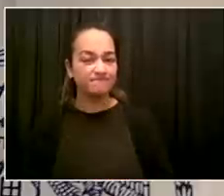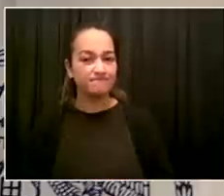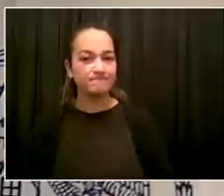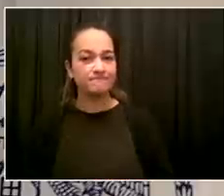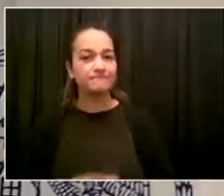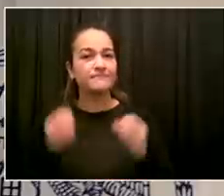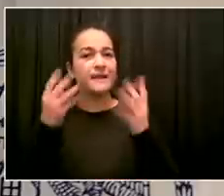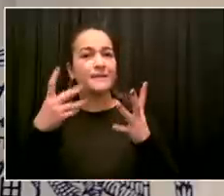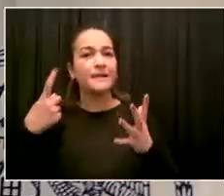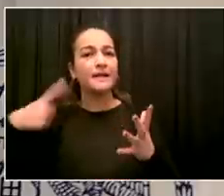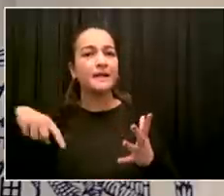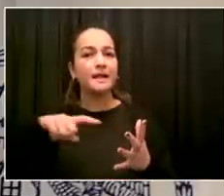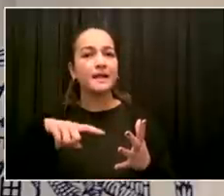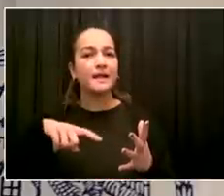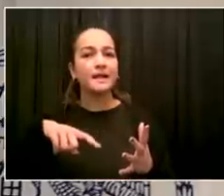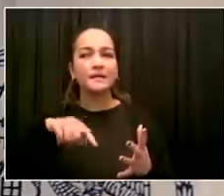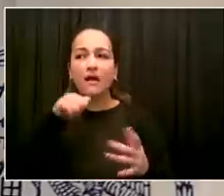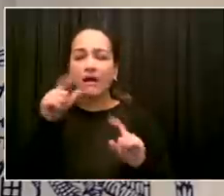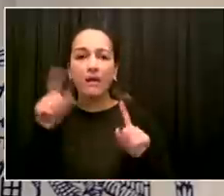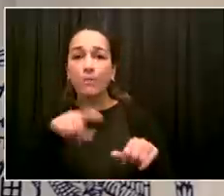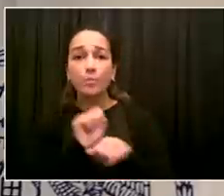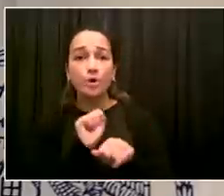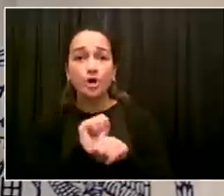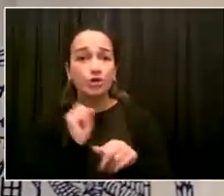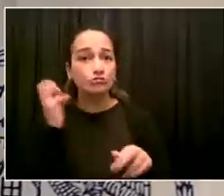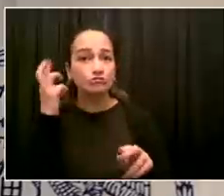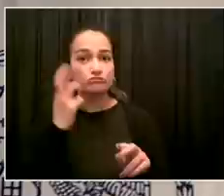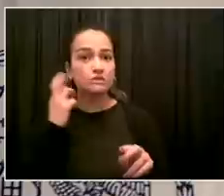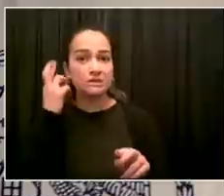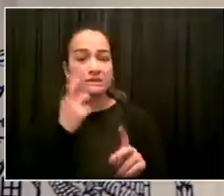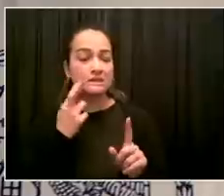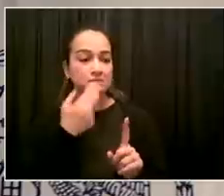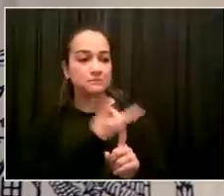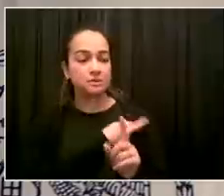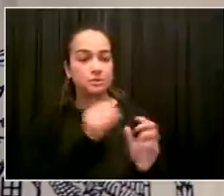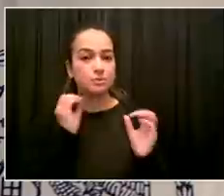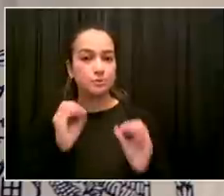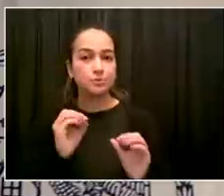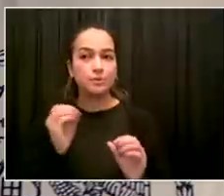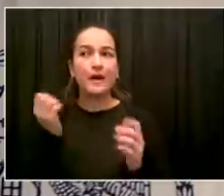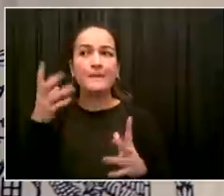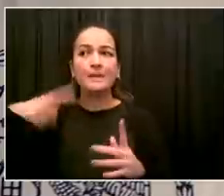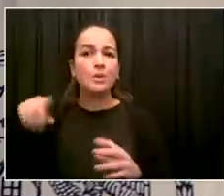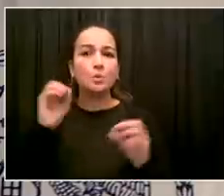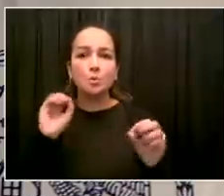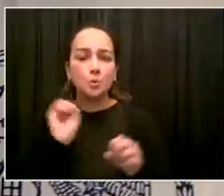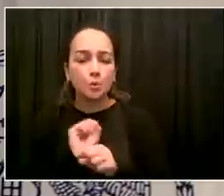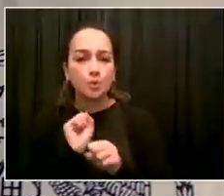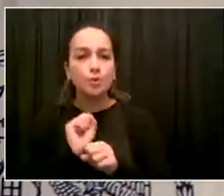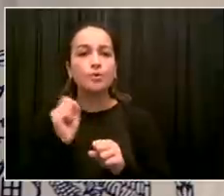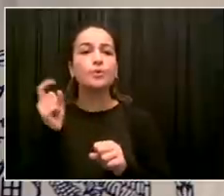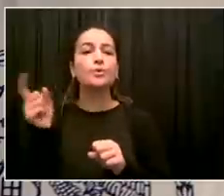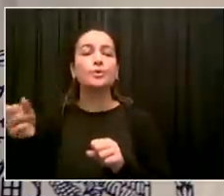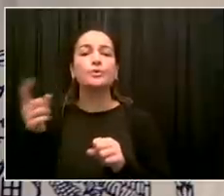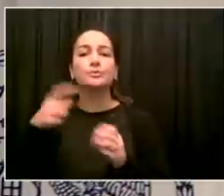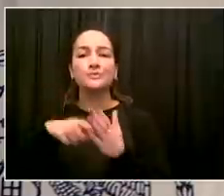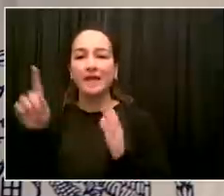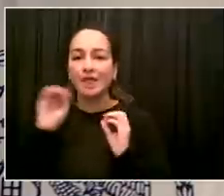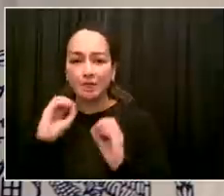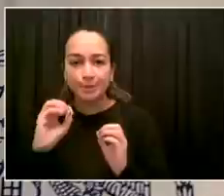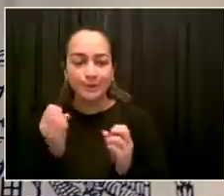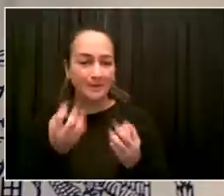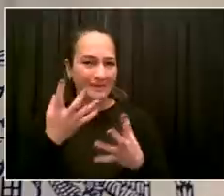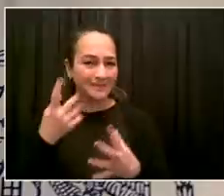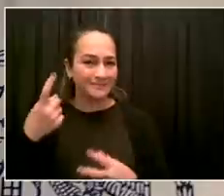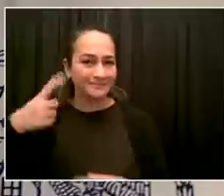starting with today. Is that correct? And what is the number? Good question. Thank you, Erin, and Mitch, with the qualifier that